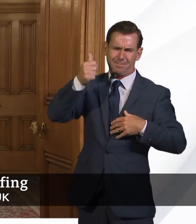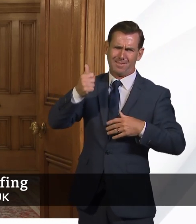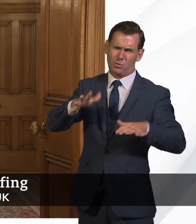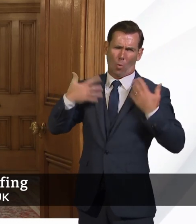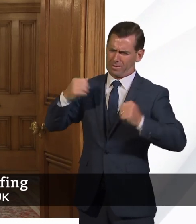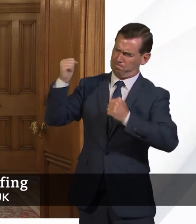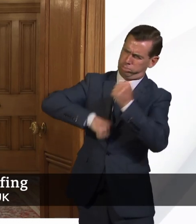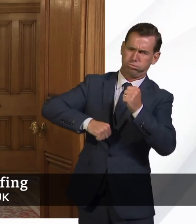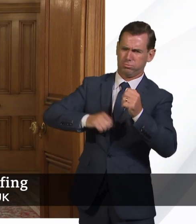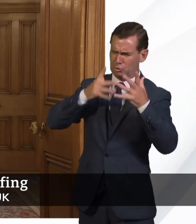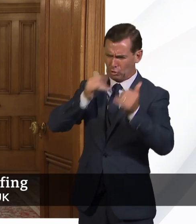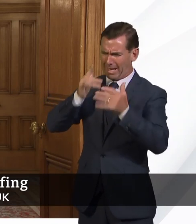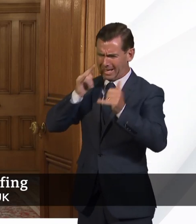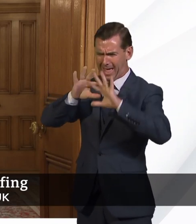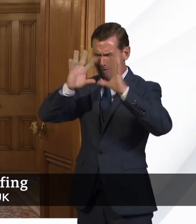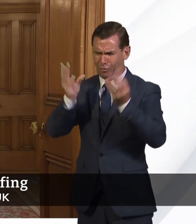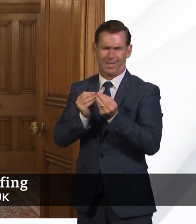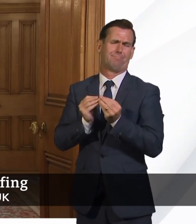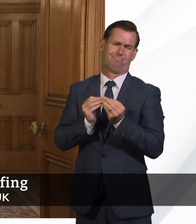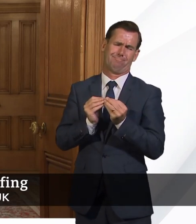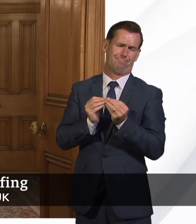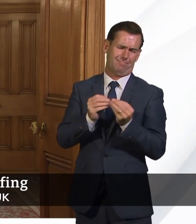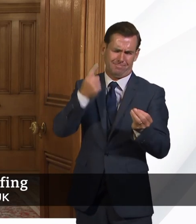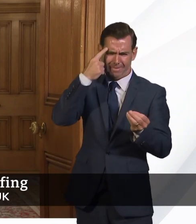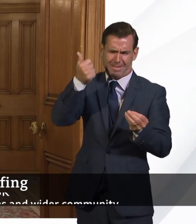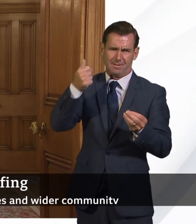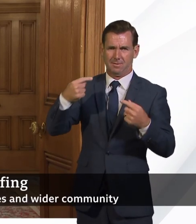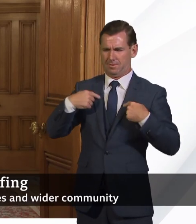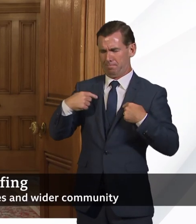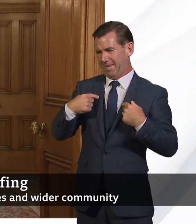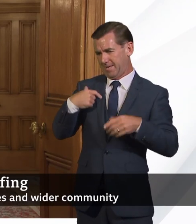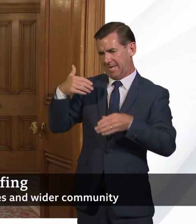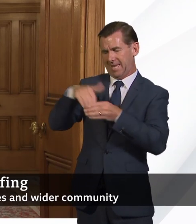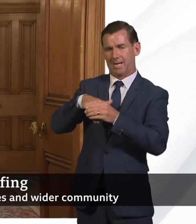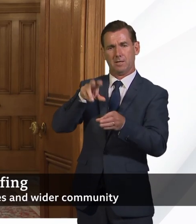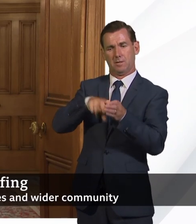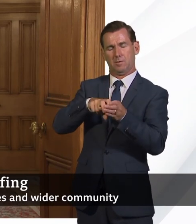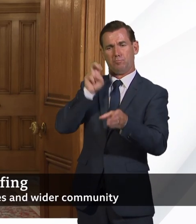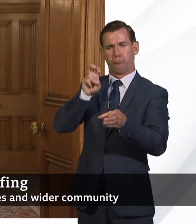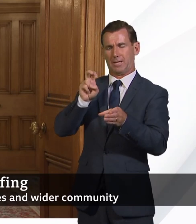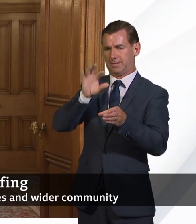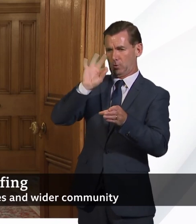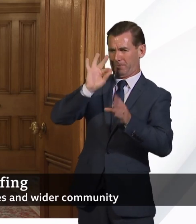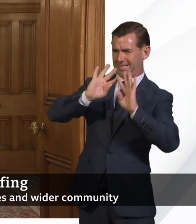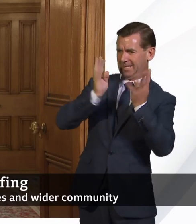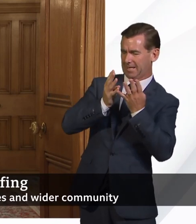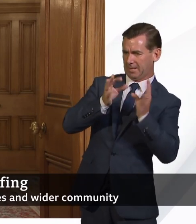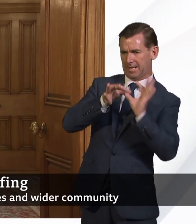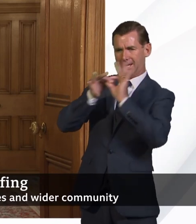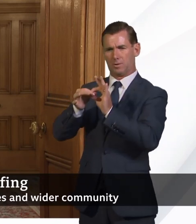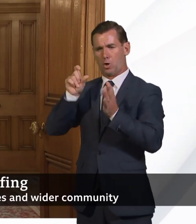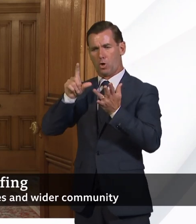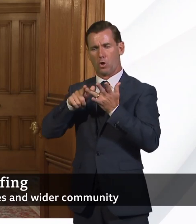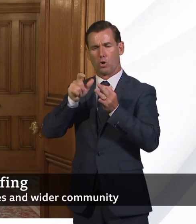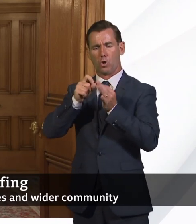this, makes perfect sense. I sit on the Brexit operations committee, which looks at the COBRA committee, that looks at these things all the